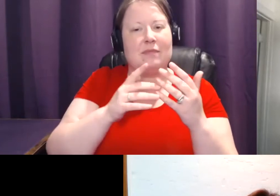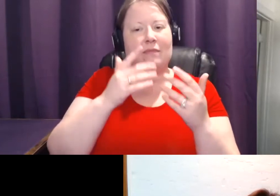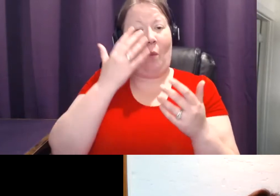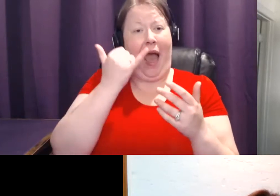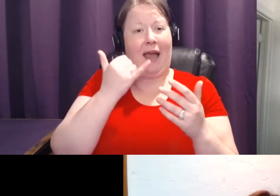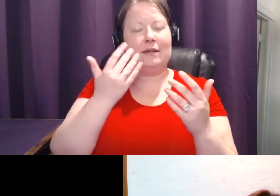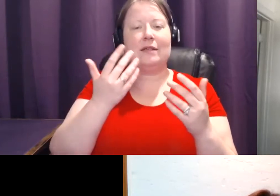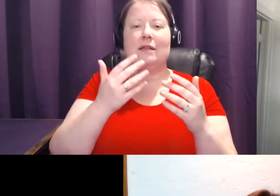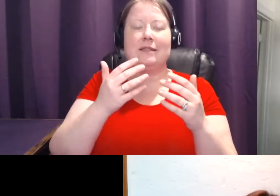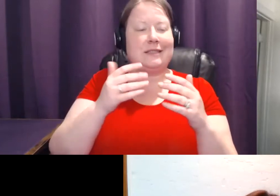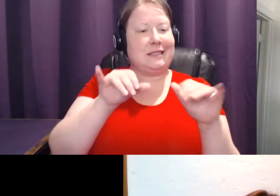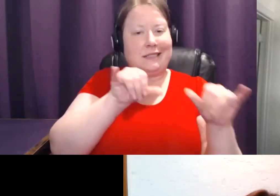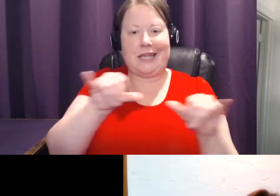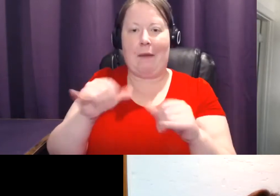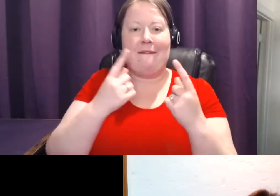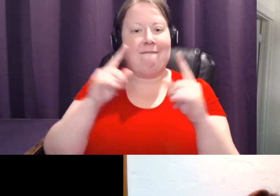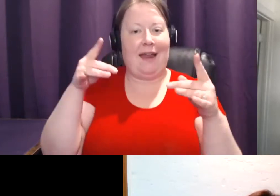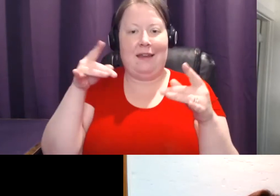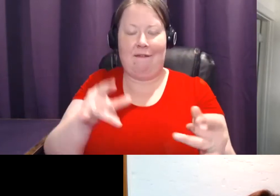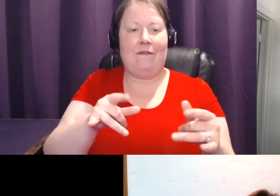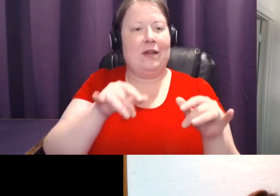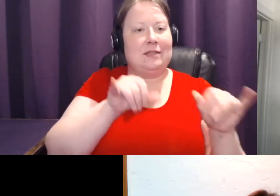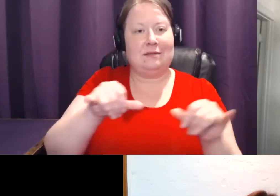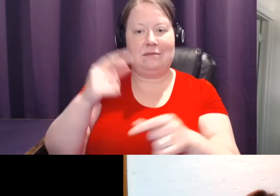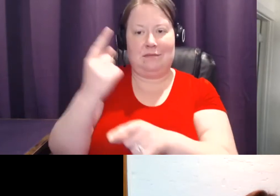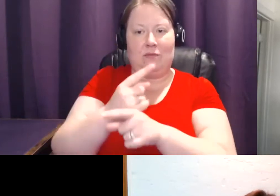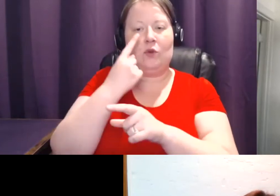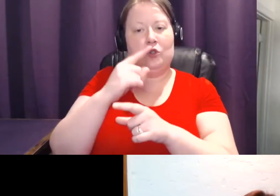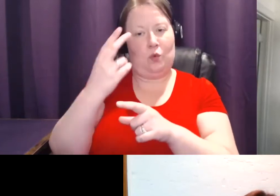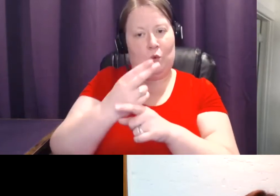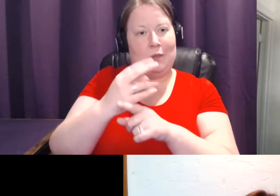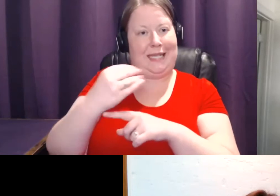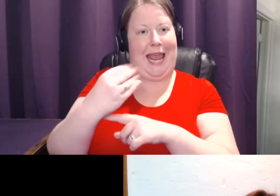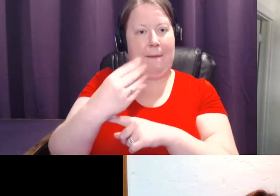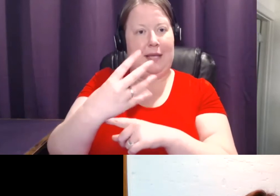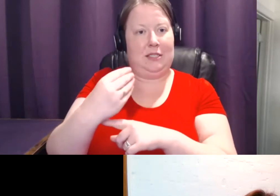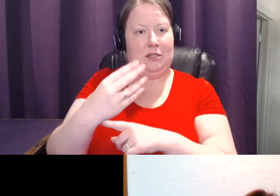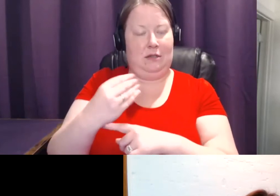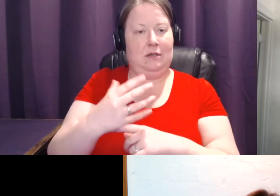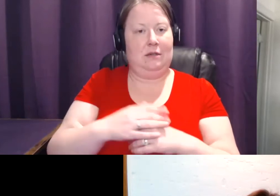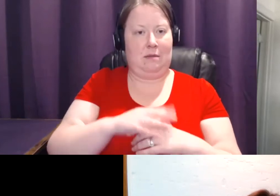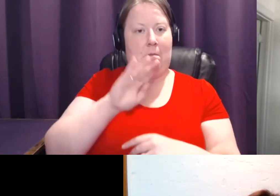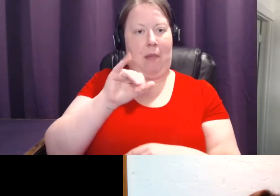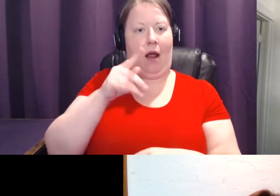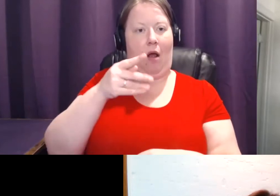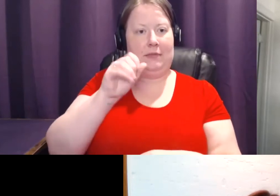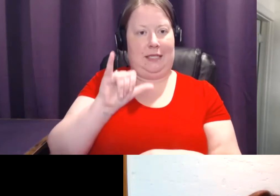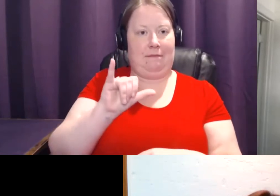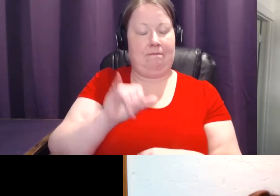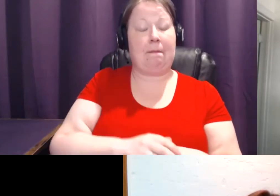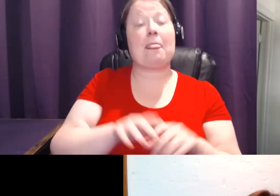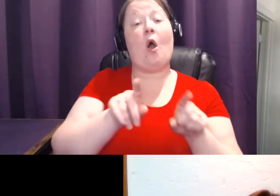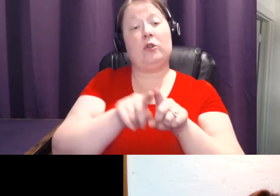and equally accurate to do image guided biopsies. In addition, studies have